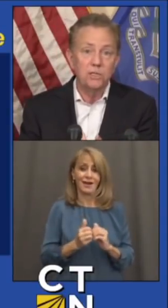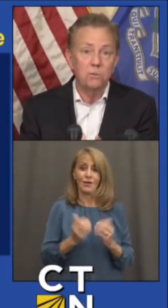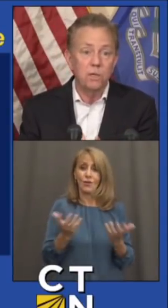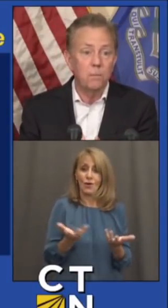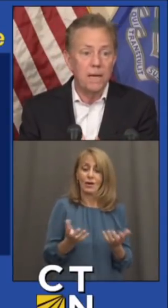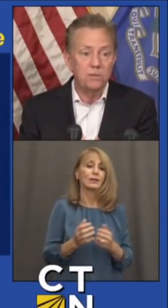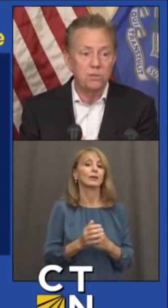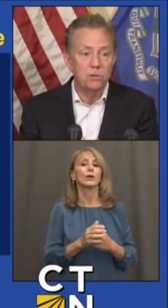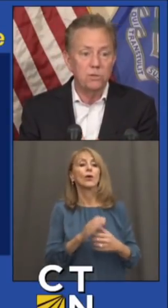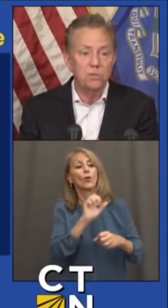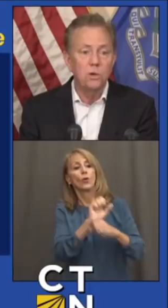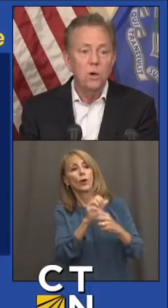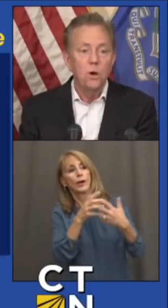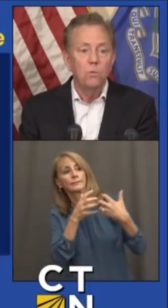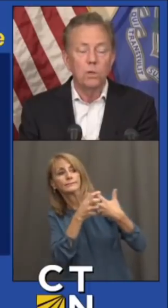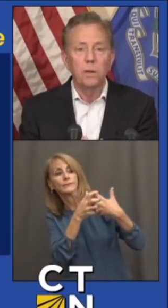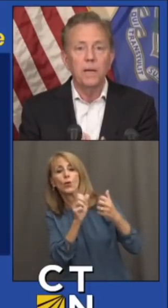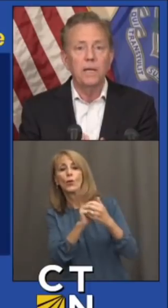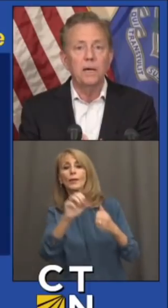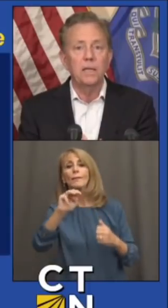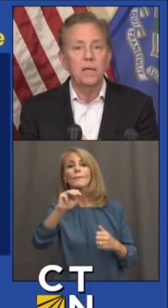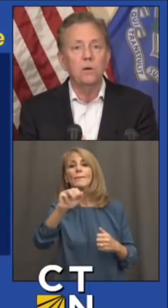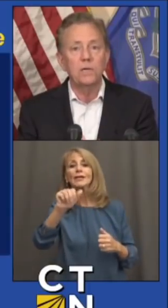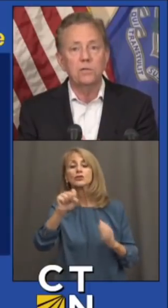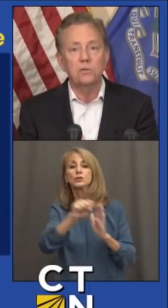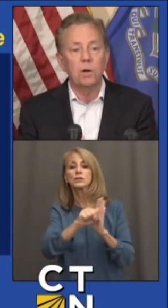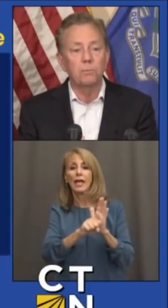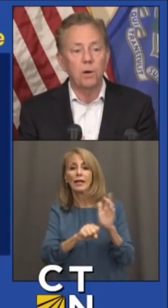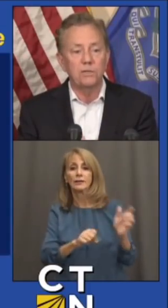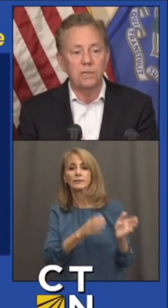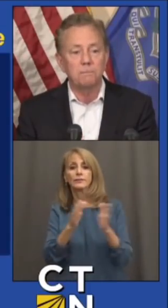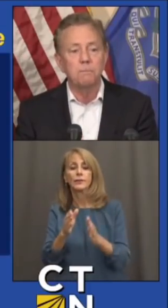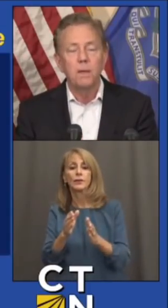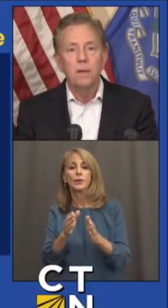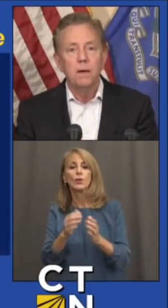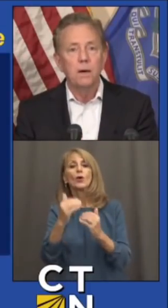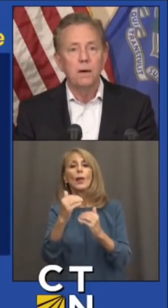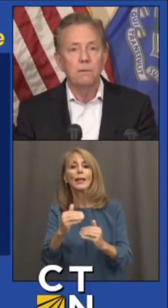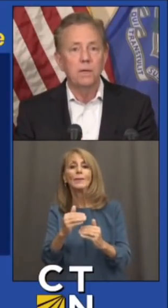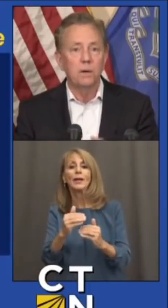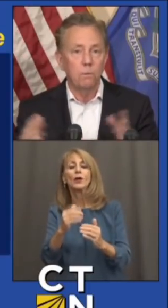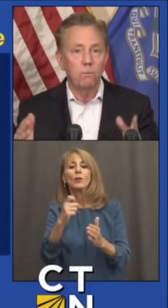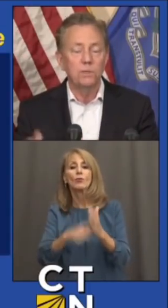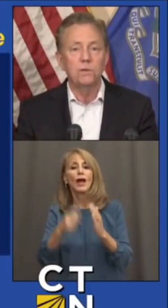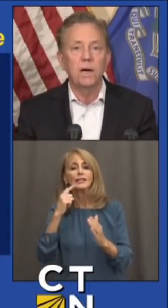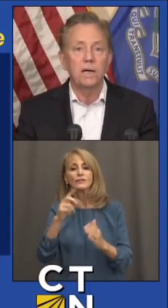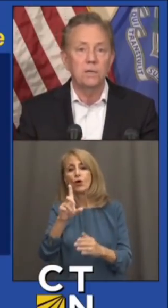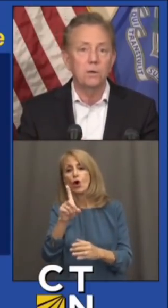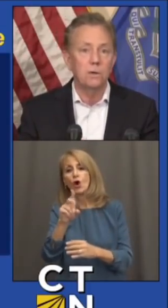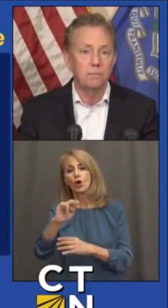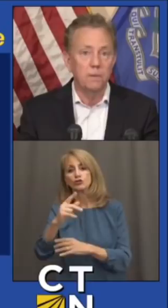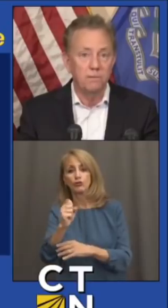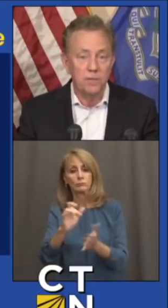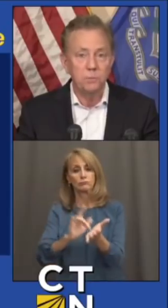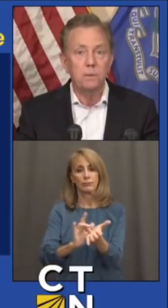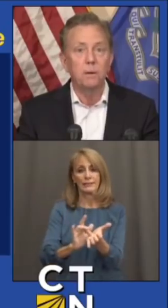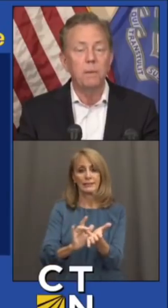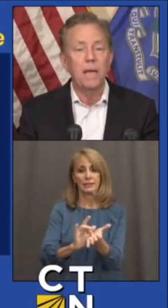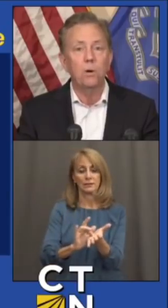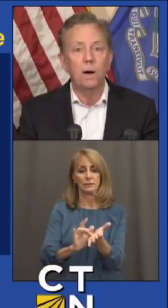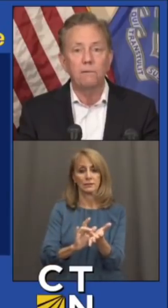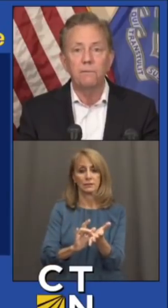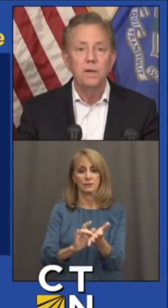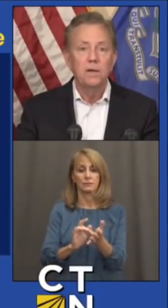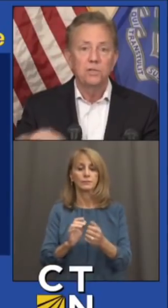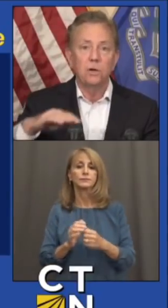association with Massachusetts. We're limiting the increase in drug pricing. You know, once you've got your investment